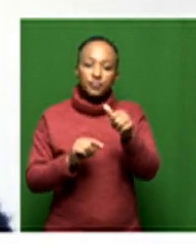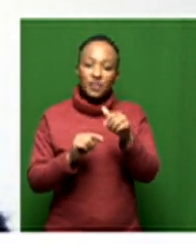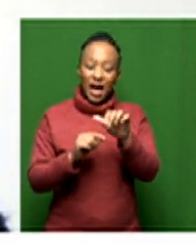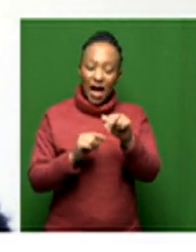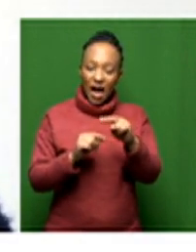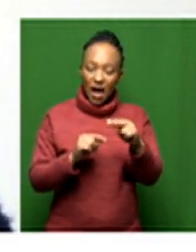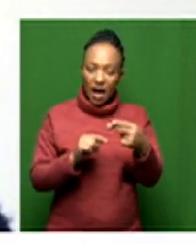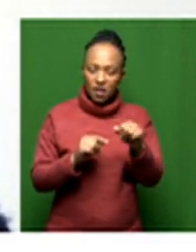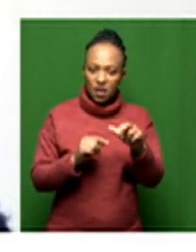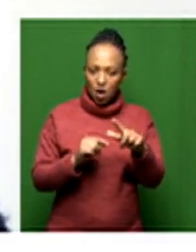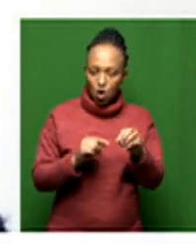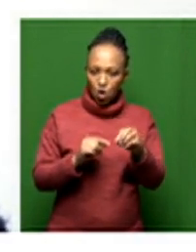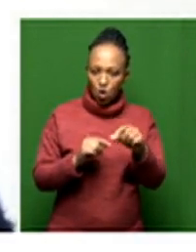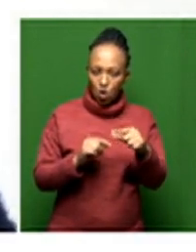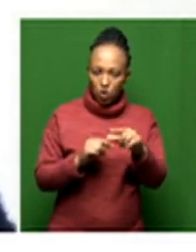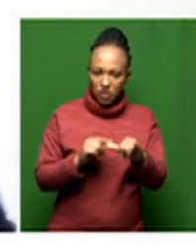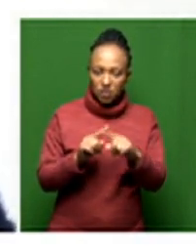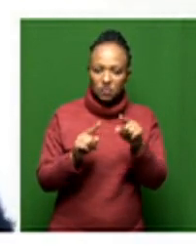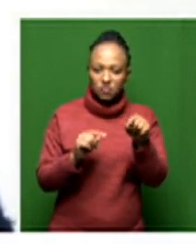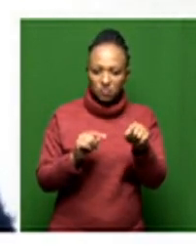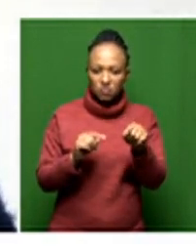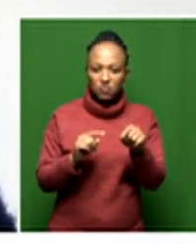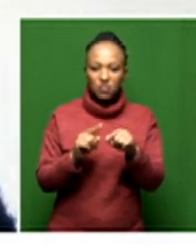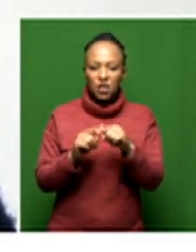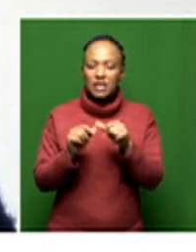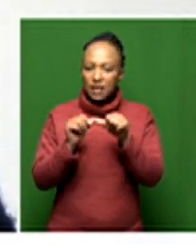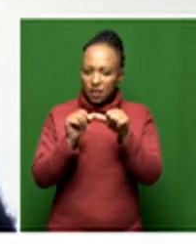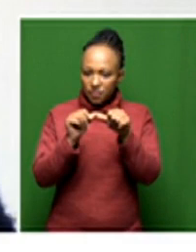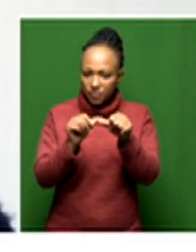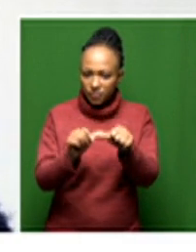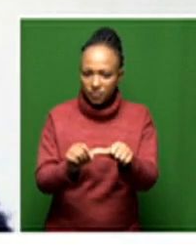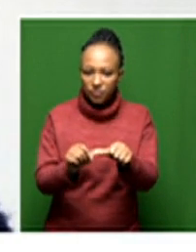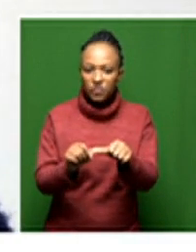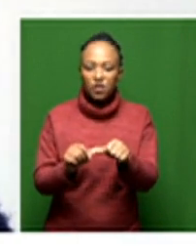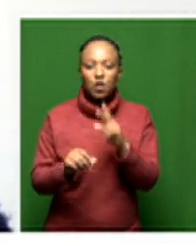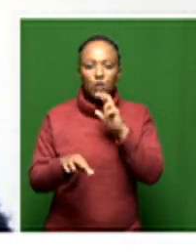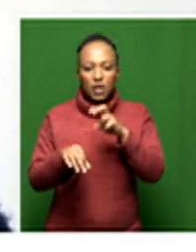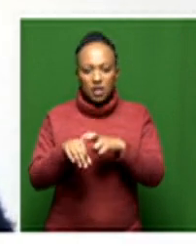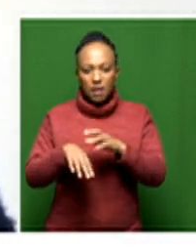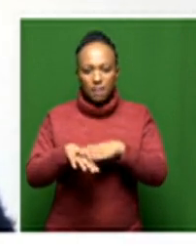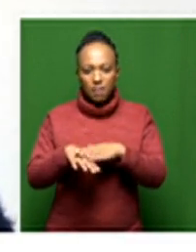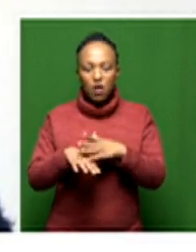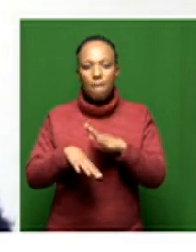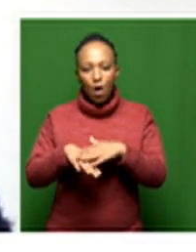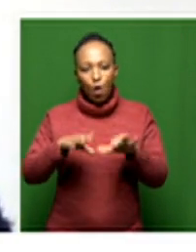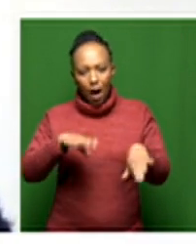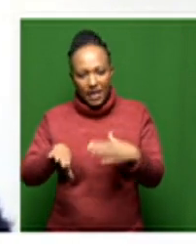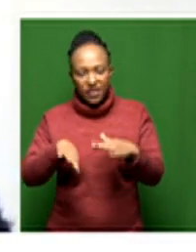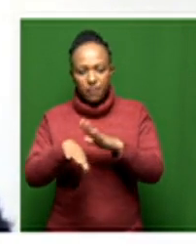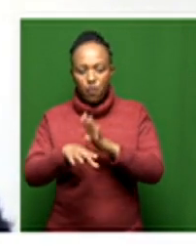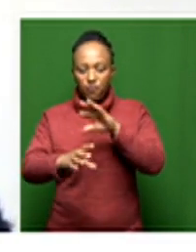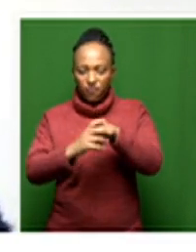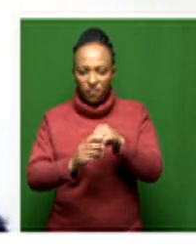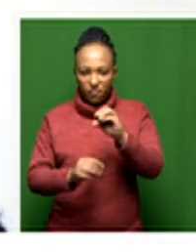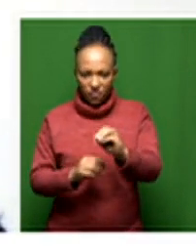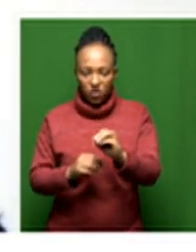paleoanthropology is slowly transforming um we do need to be more active um